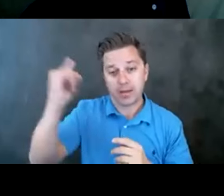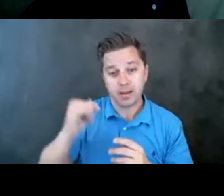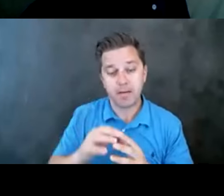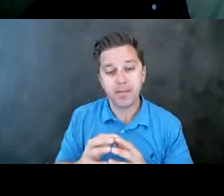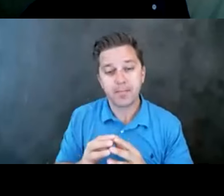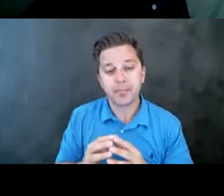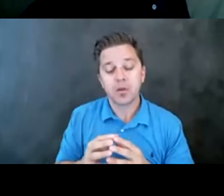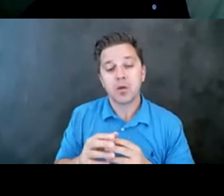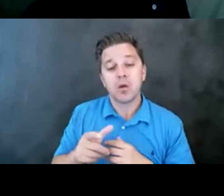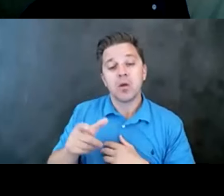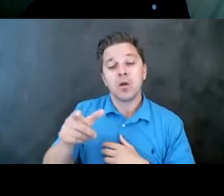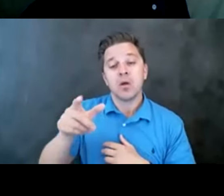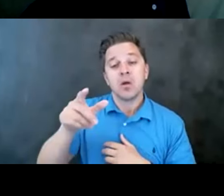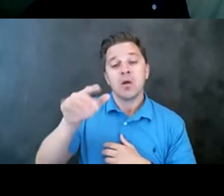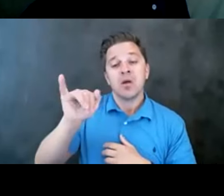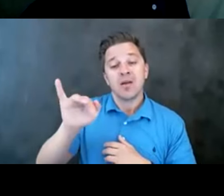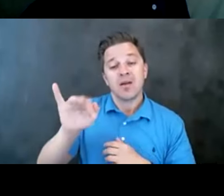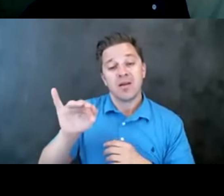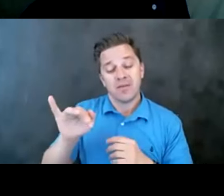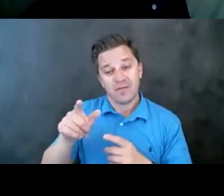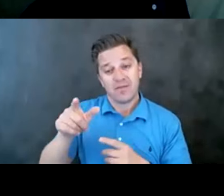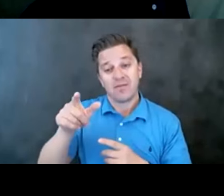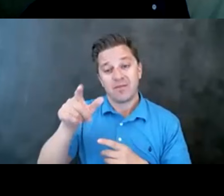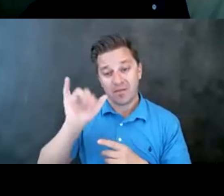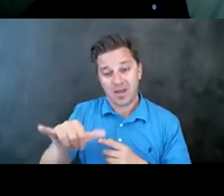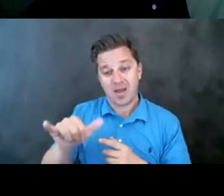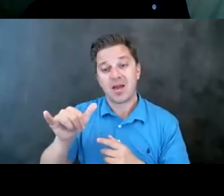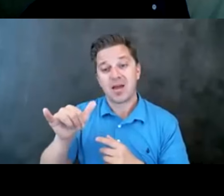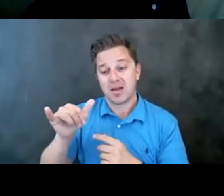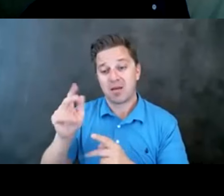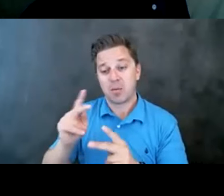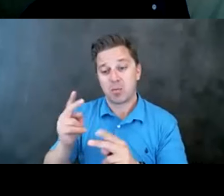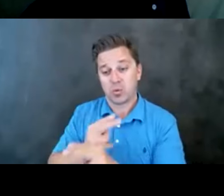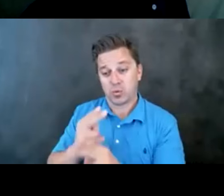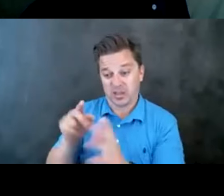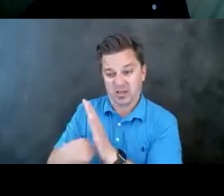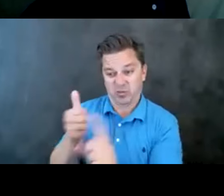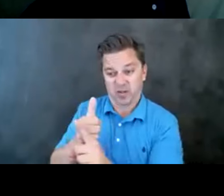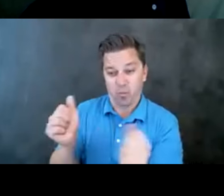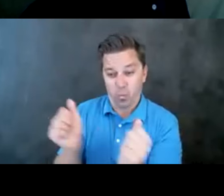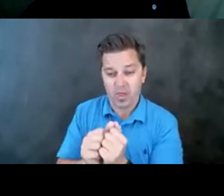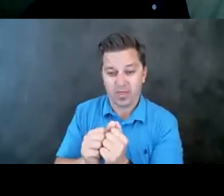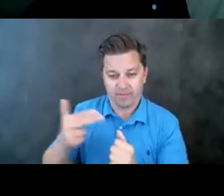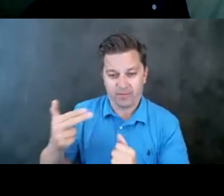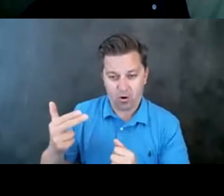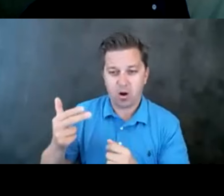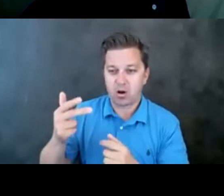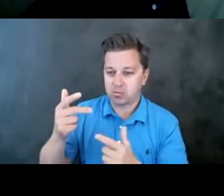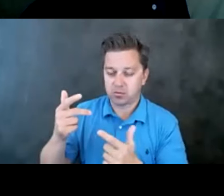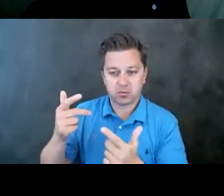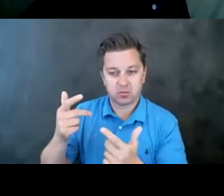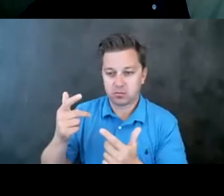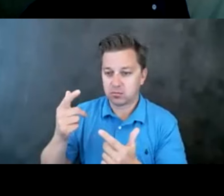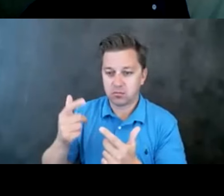suicides, if firearm suicides are one of the predominant forms in which people die locally and nationally,